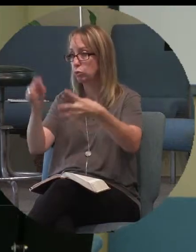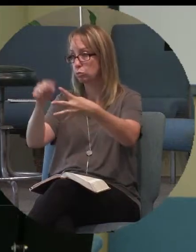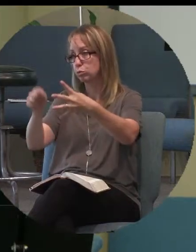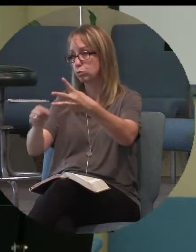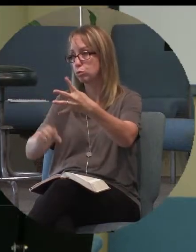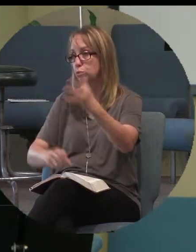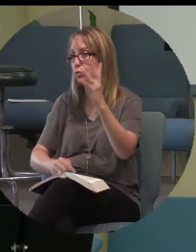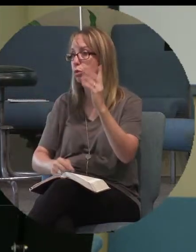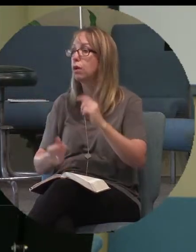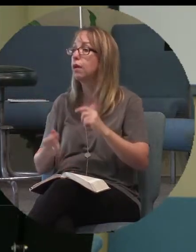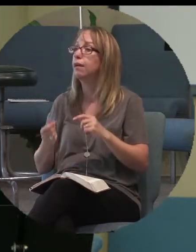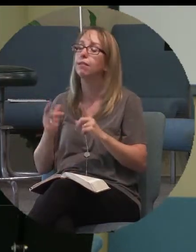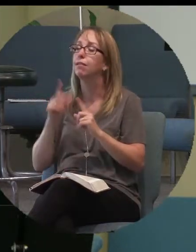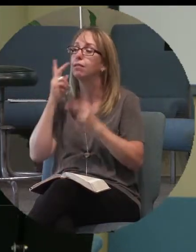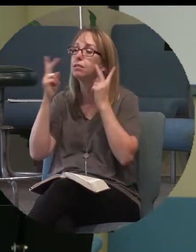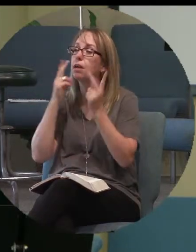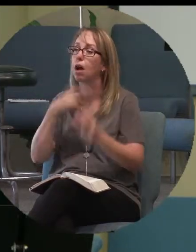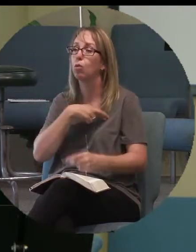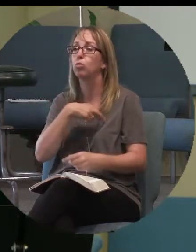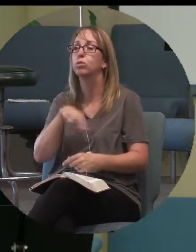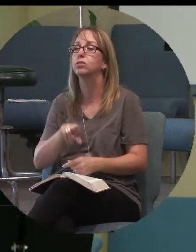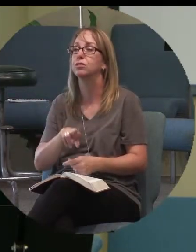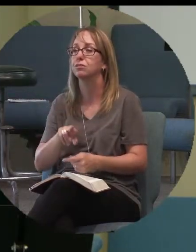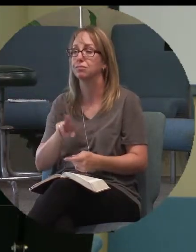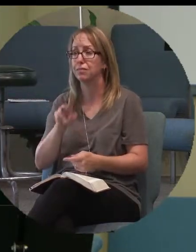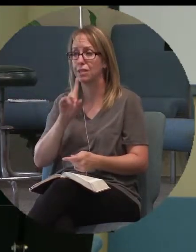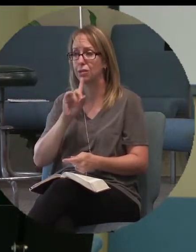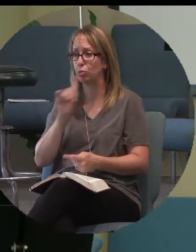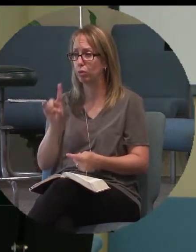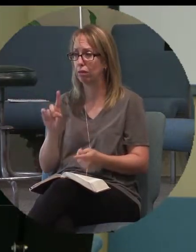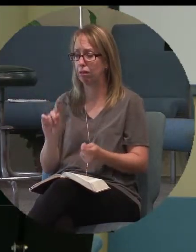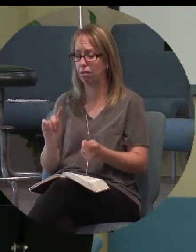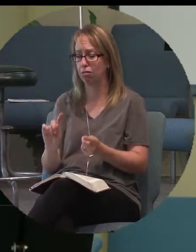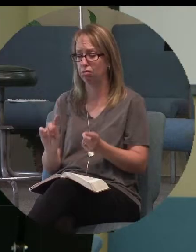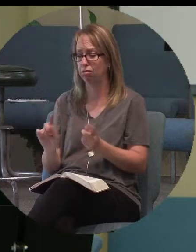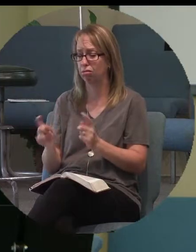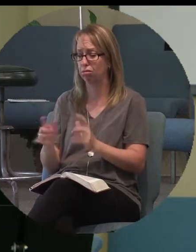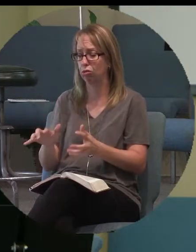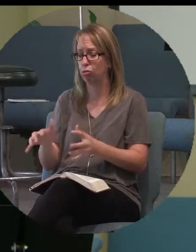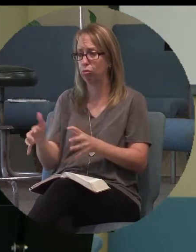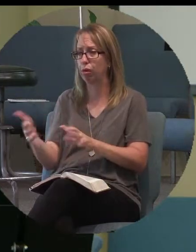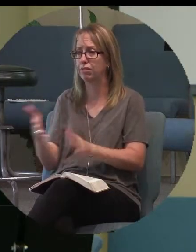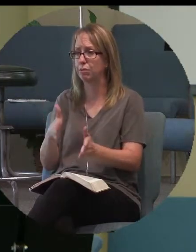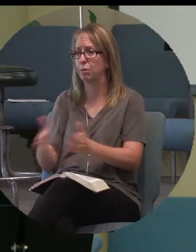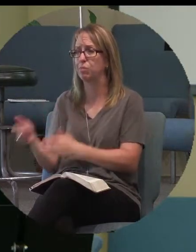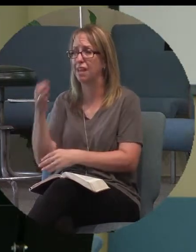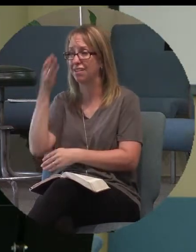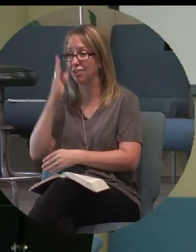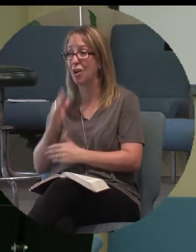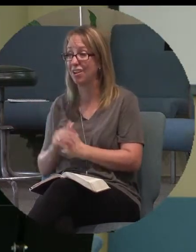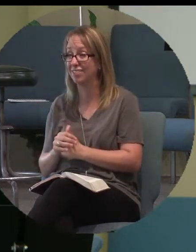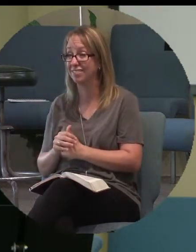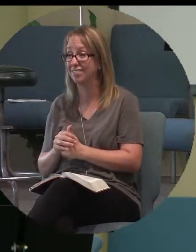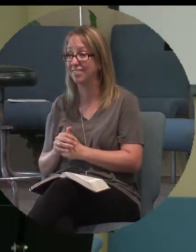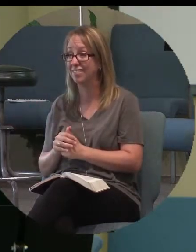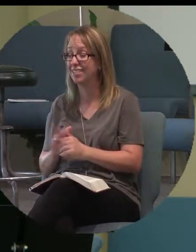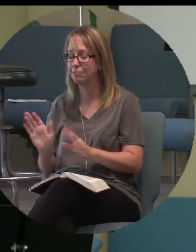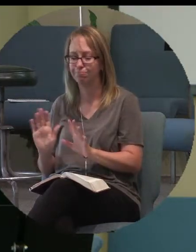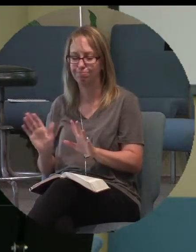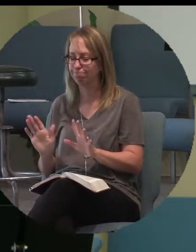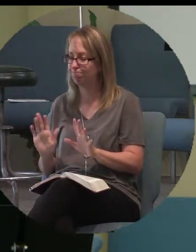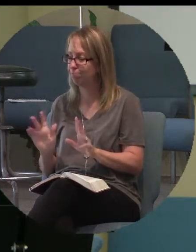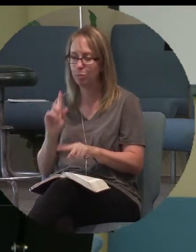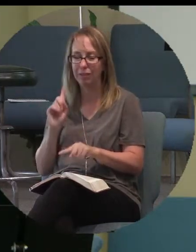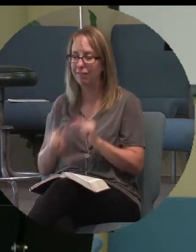He saw how religion had corrupted the plan of God. But we can never get